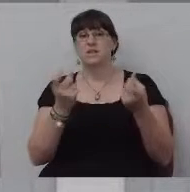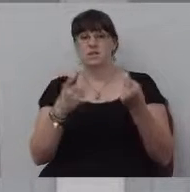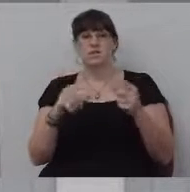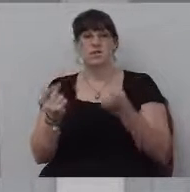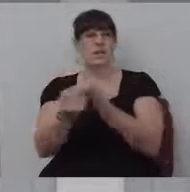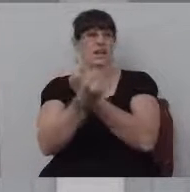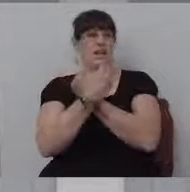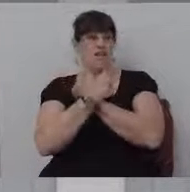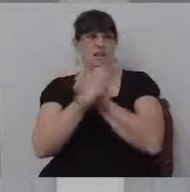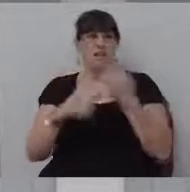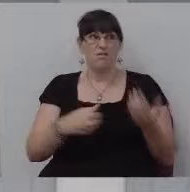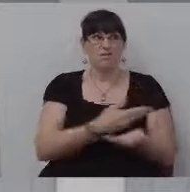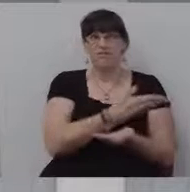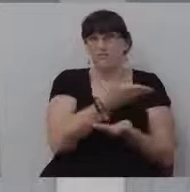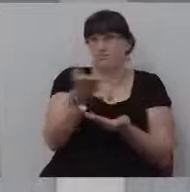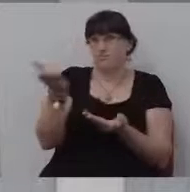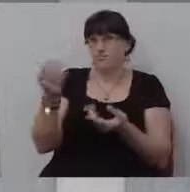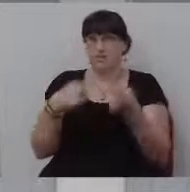I love all of these people.